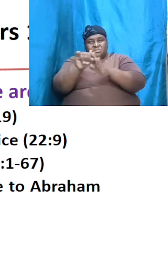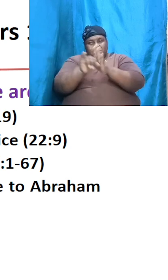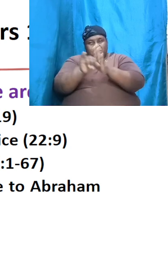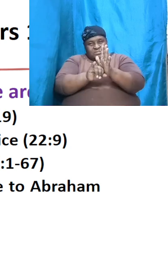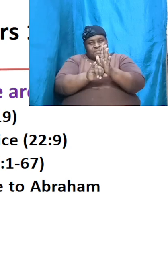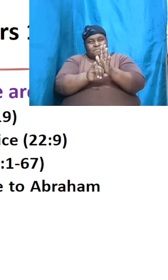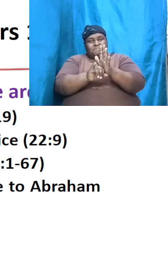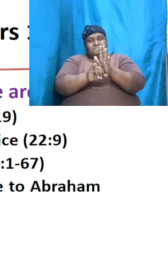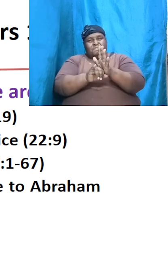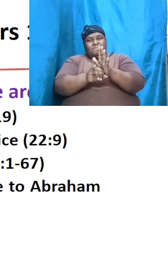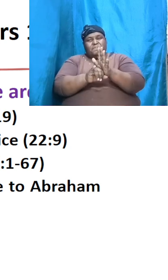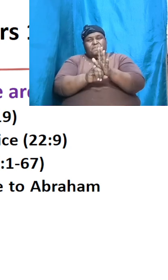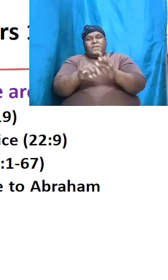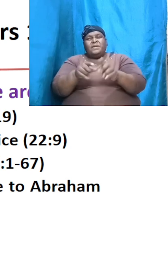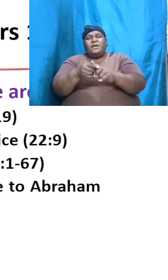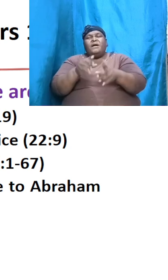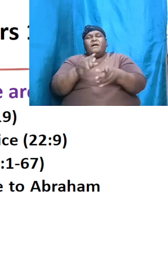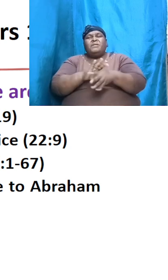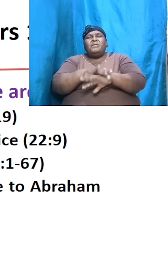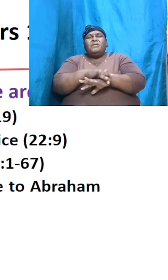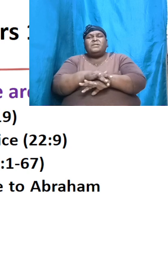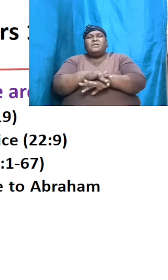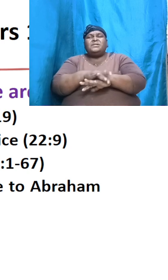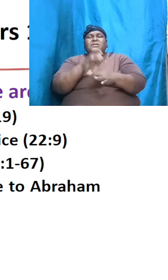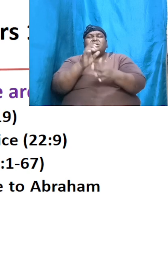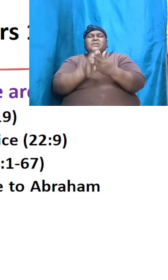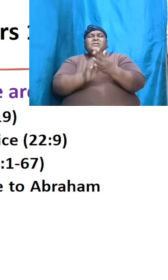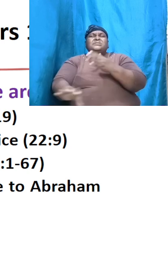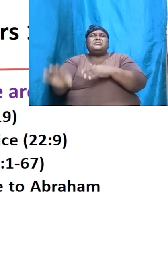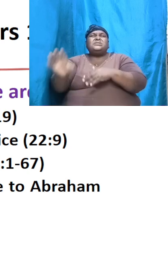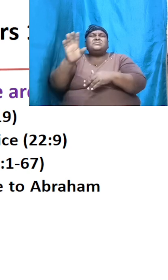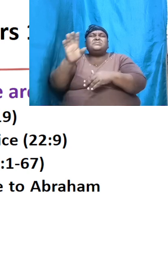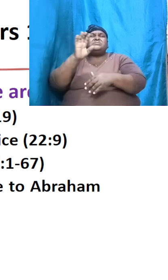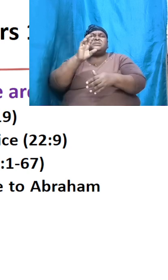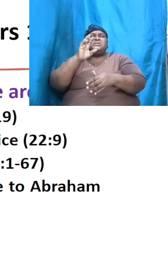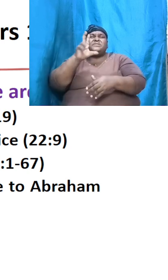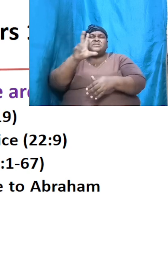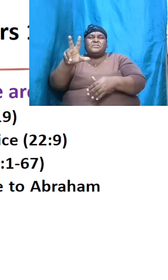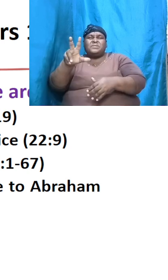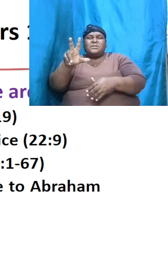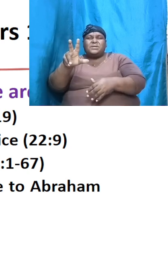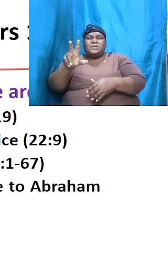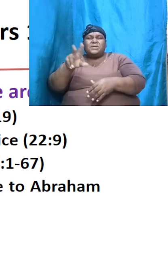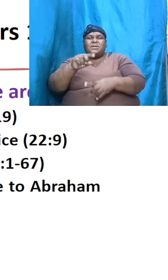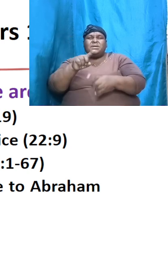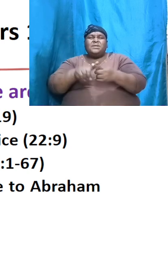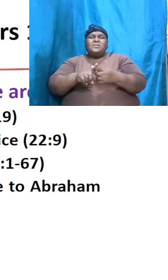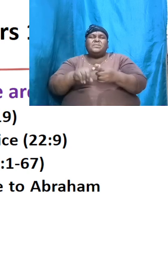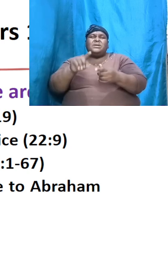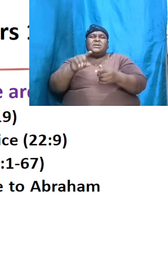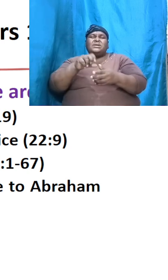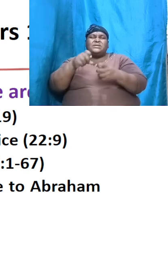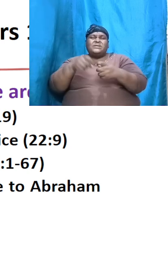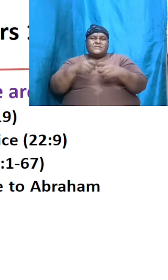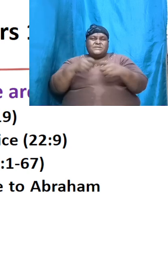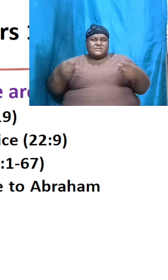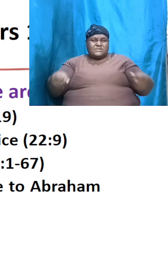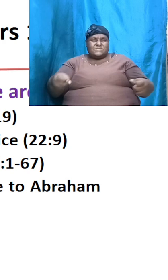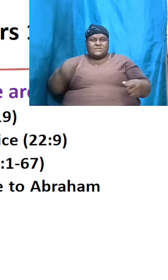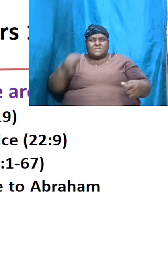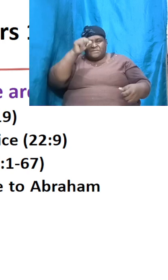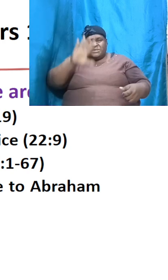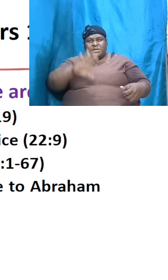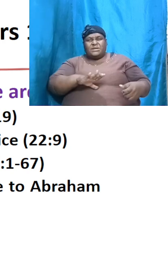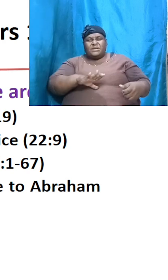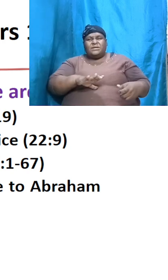from as early as Genesis chapter 3 immediately after the fall the Bible gave